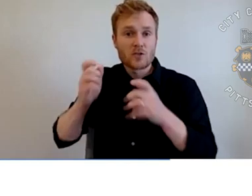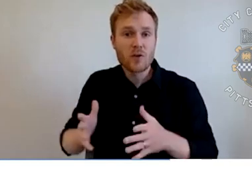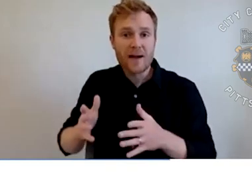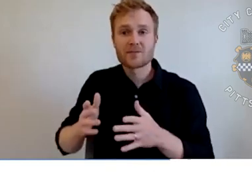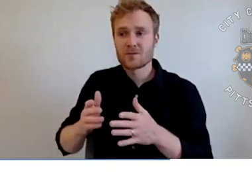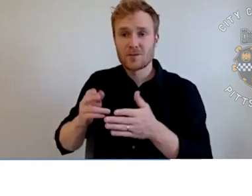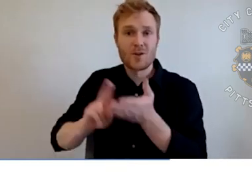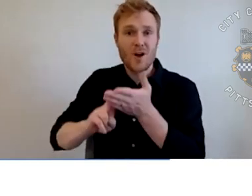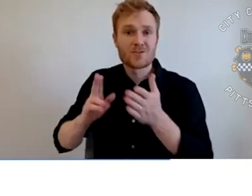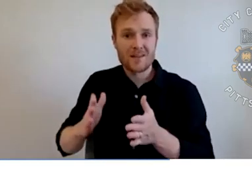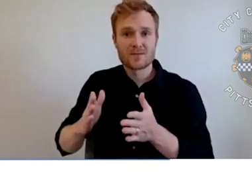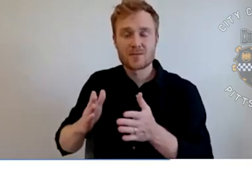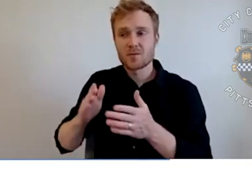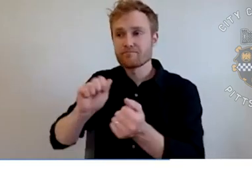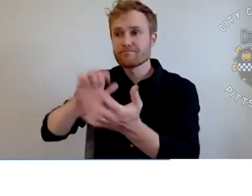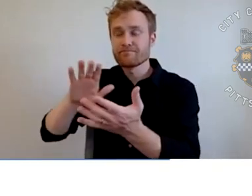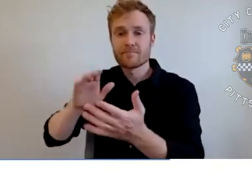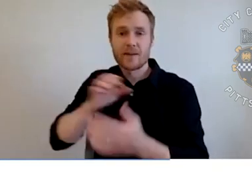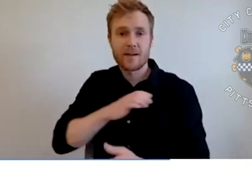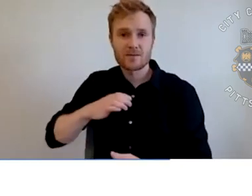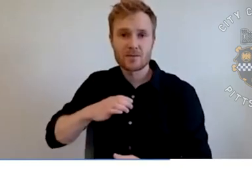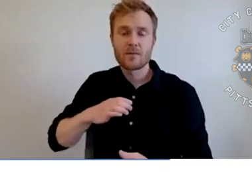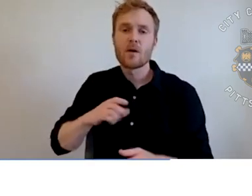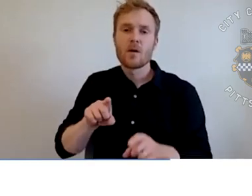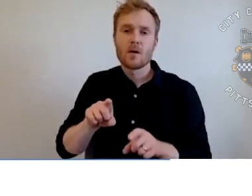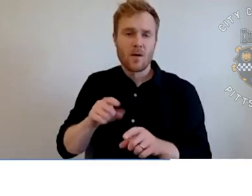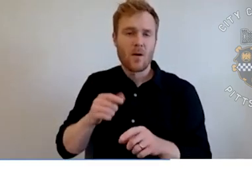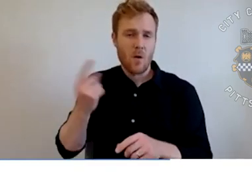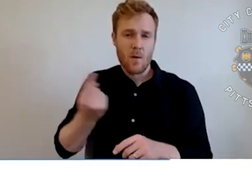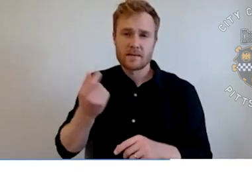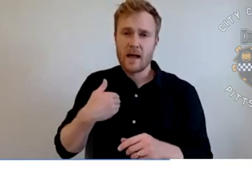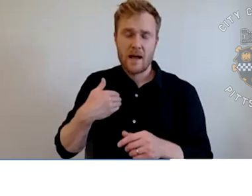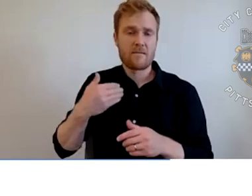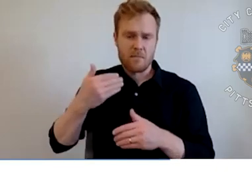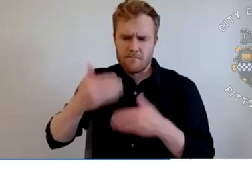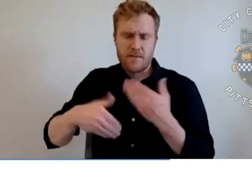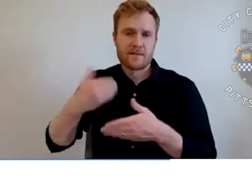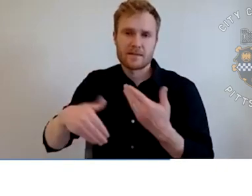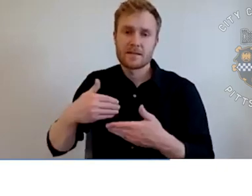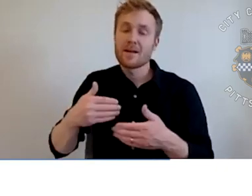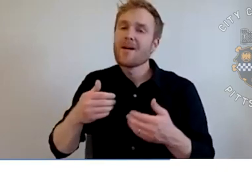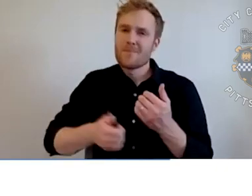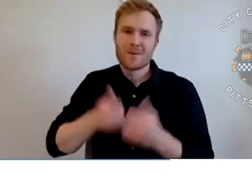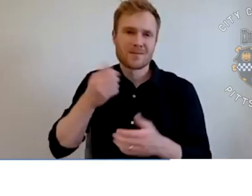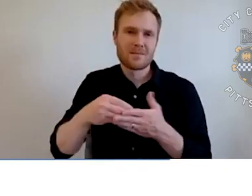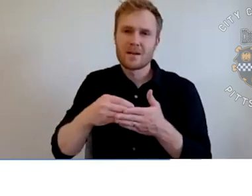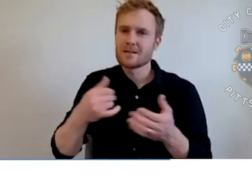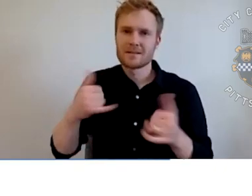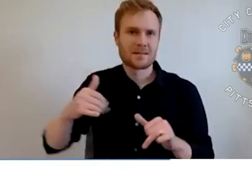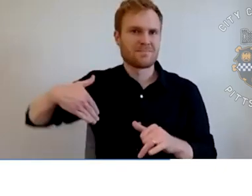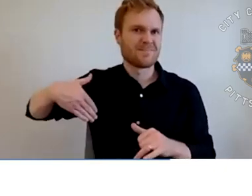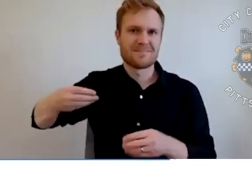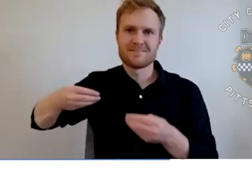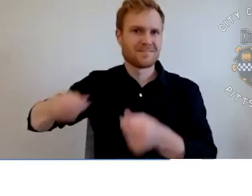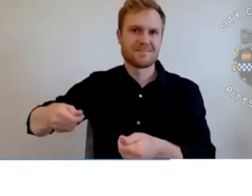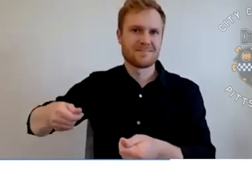by council through the same kind of public process we have for any budget item. Most of the money is still unspent. And the money that's